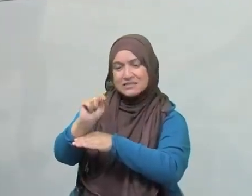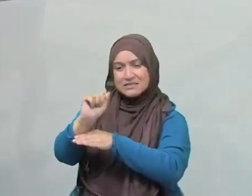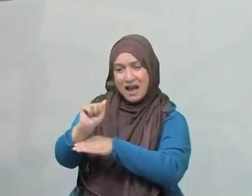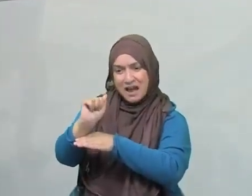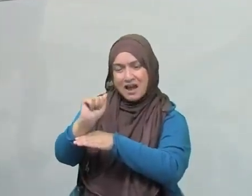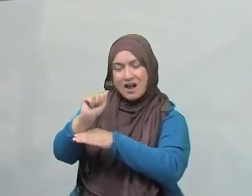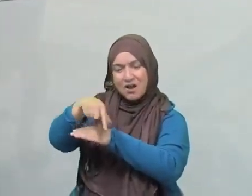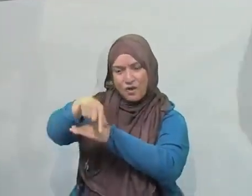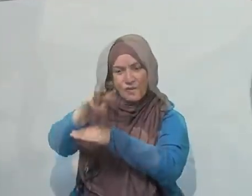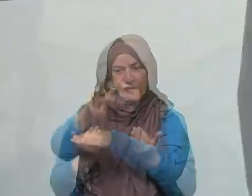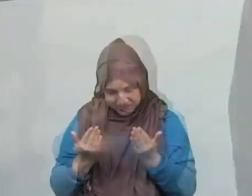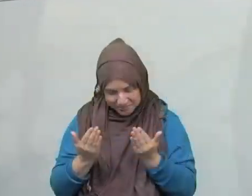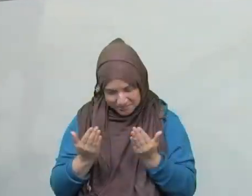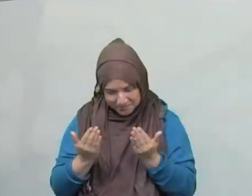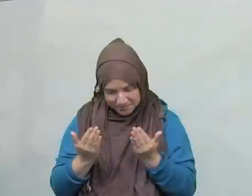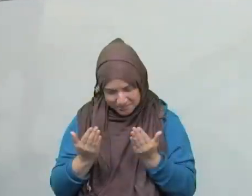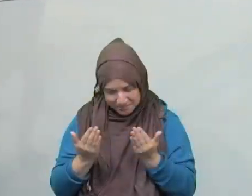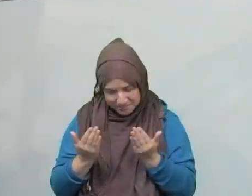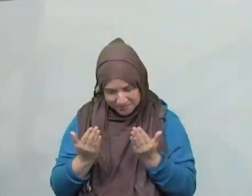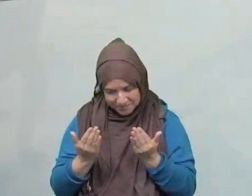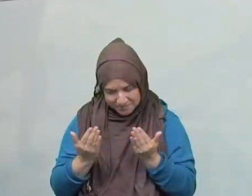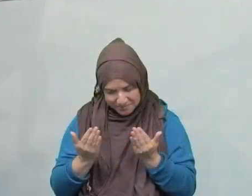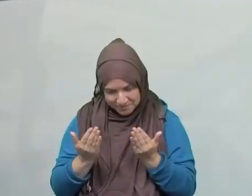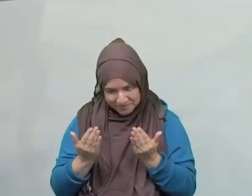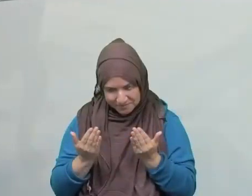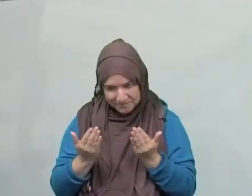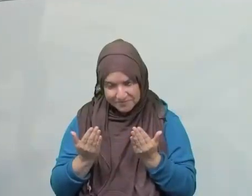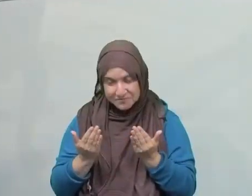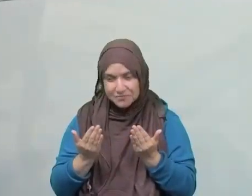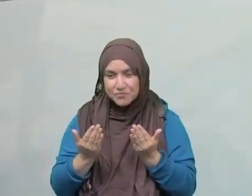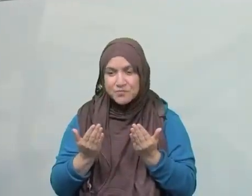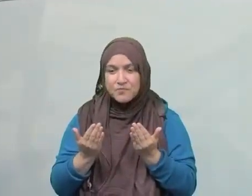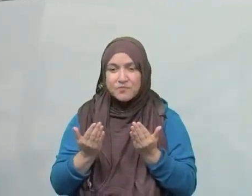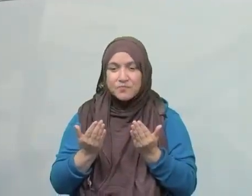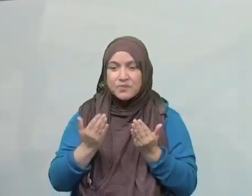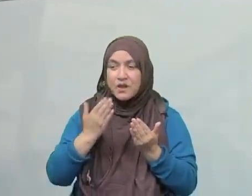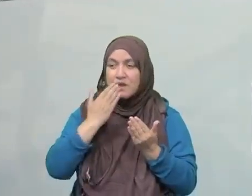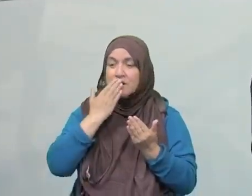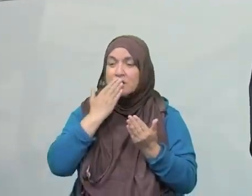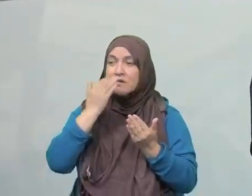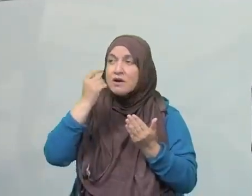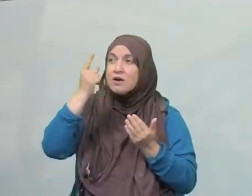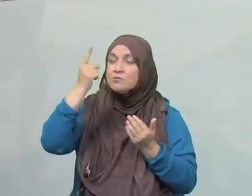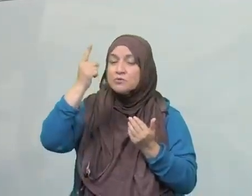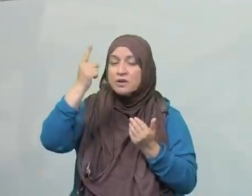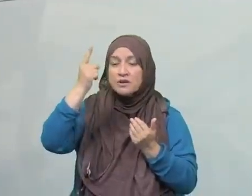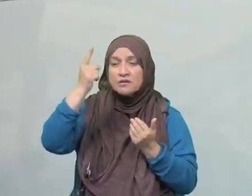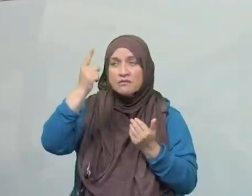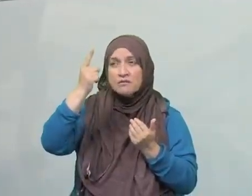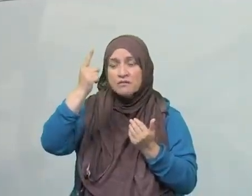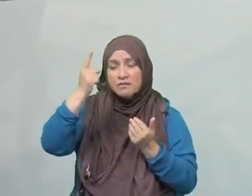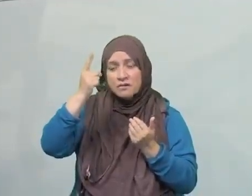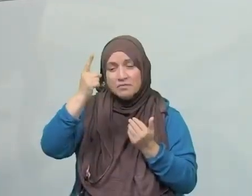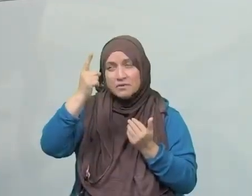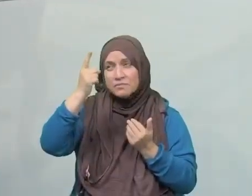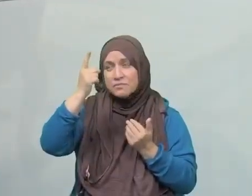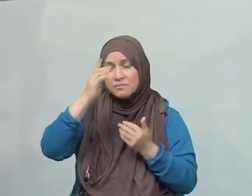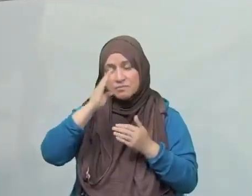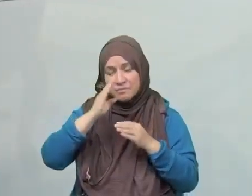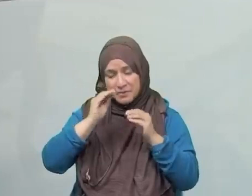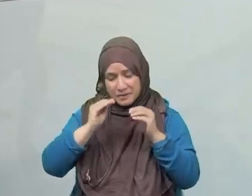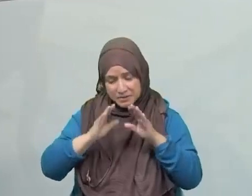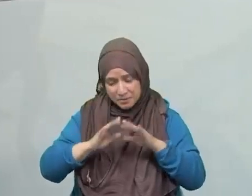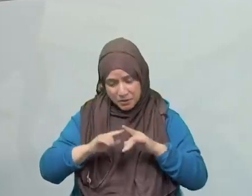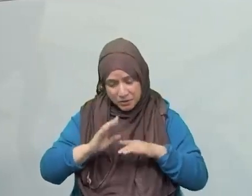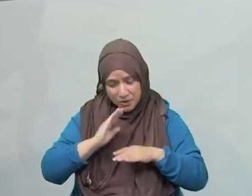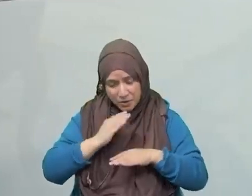innahu wa l-hafur raheem. Alhamdulillahi rabbil alameen wa salatu wa salam wa ala rasulihi al-kareem wa ala alihi wa sahbihi ajma'een. Allahumma